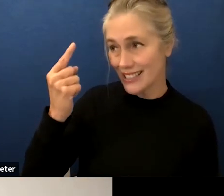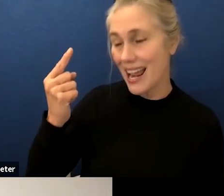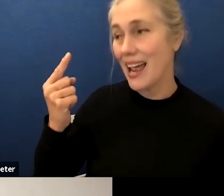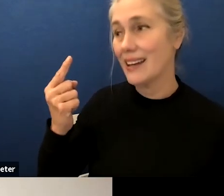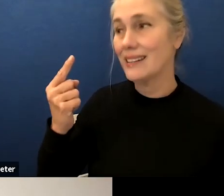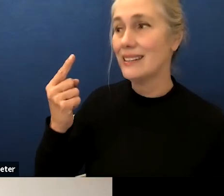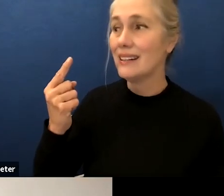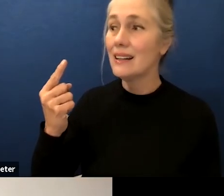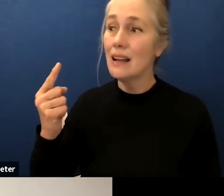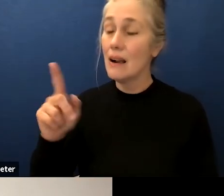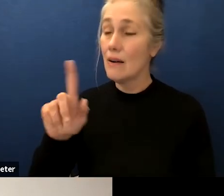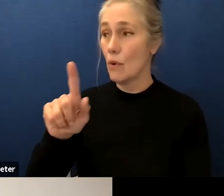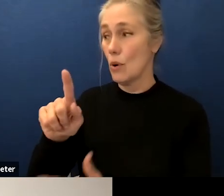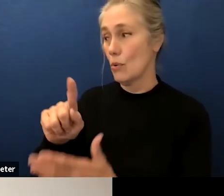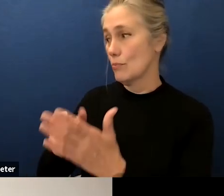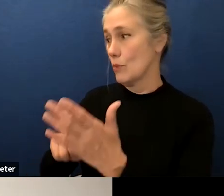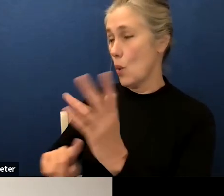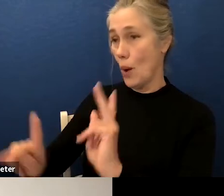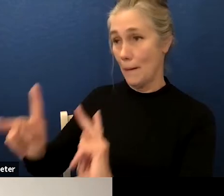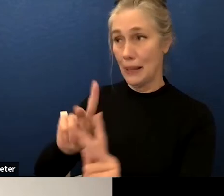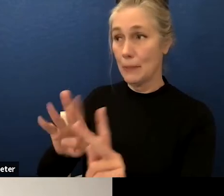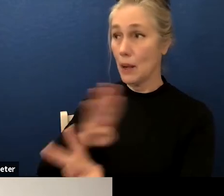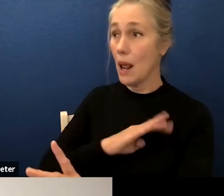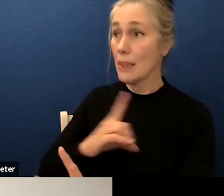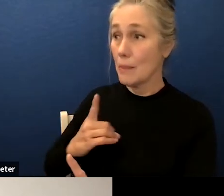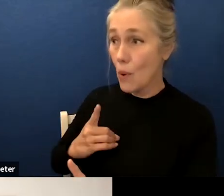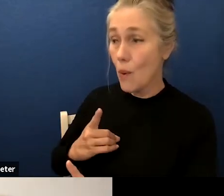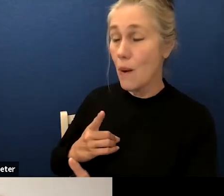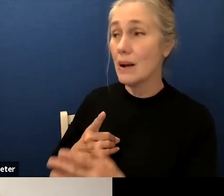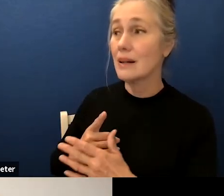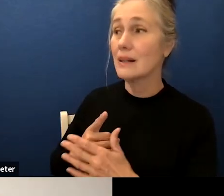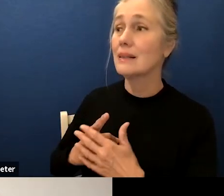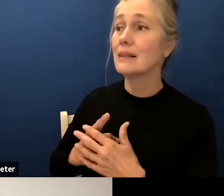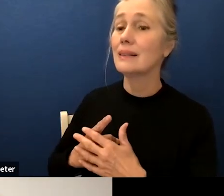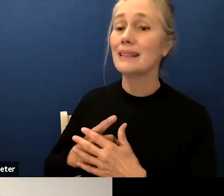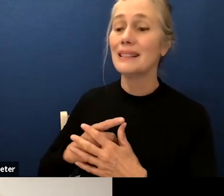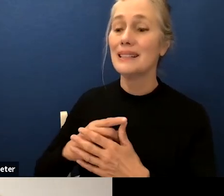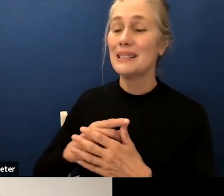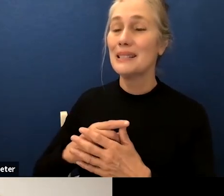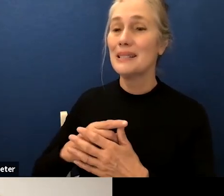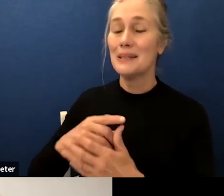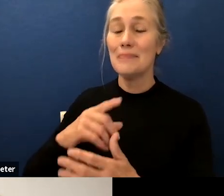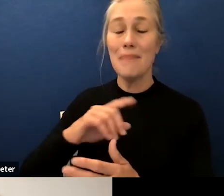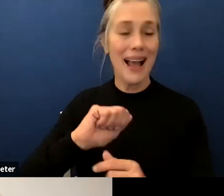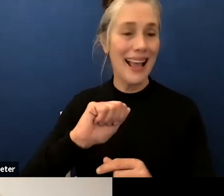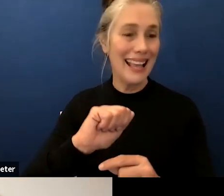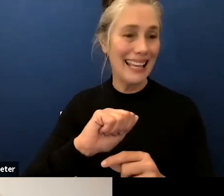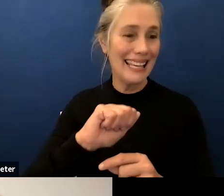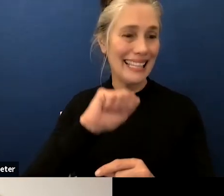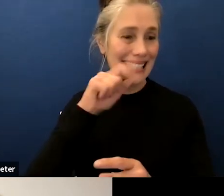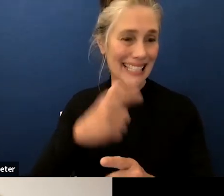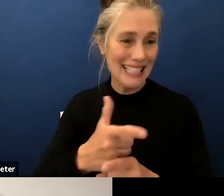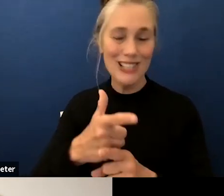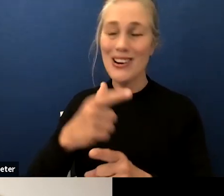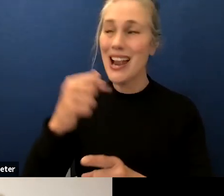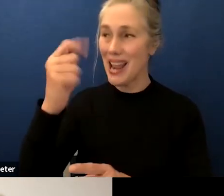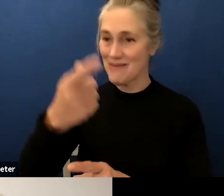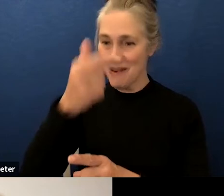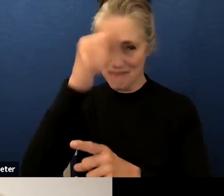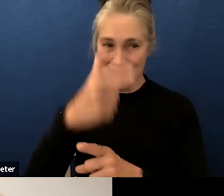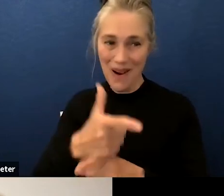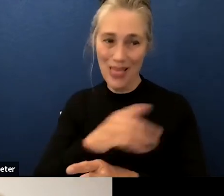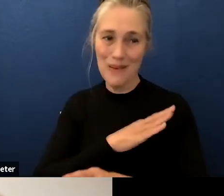what people on the board my fellow and sister board members and brother need and want